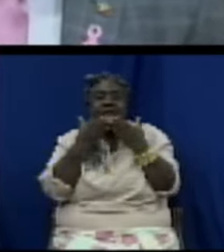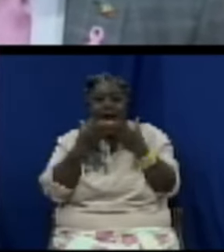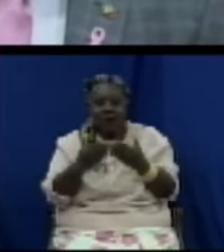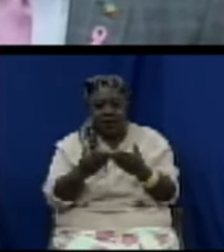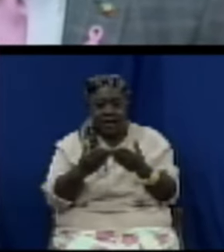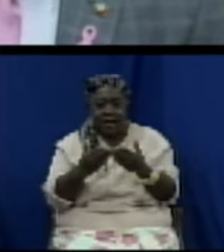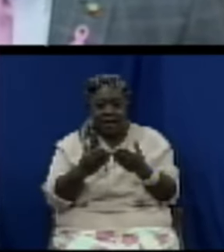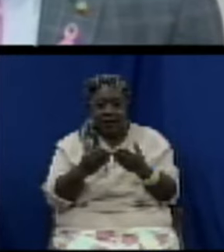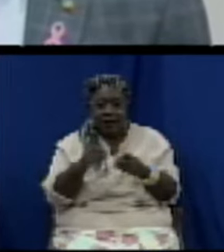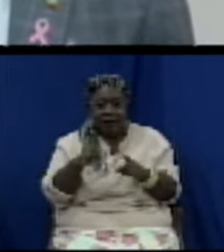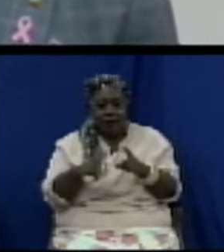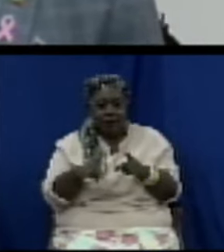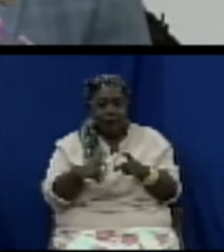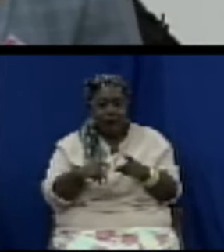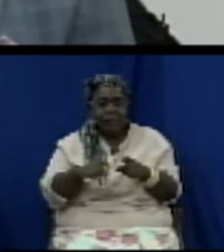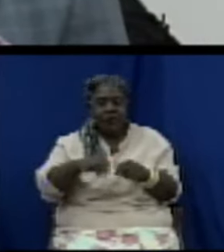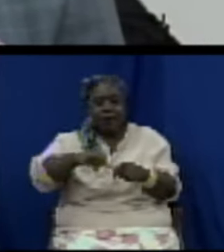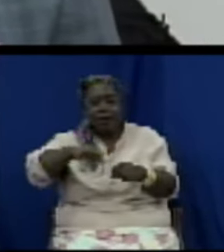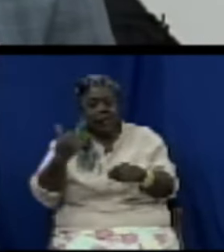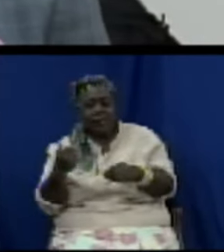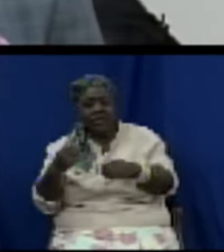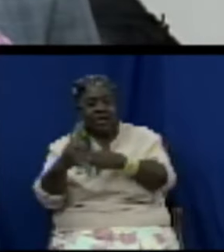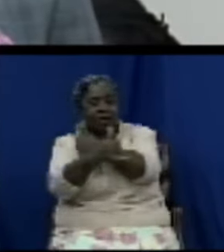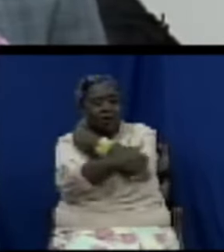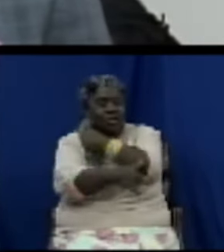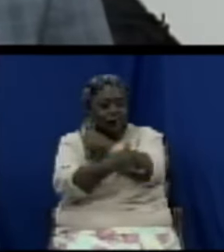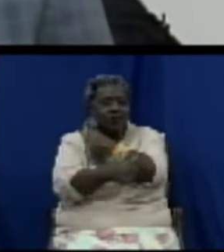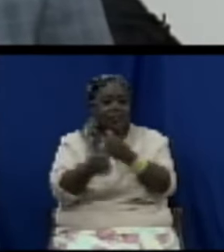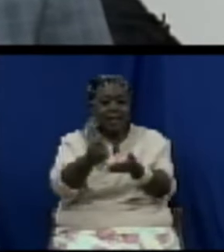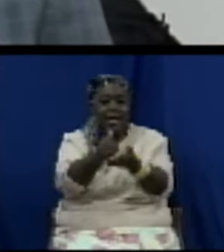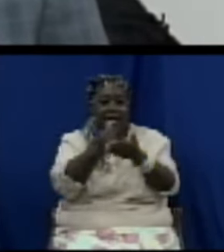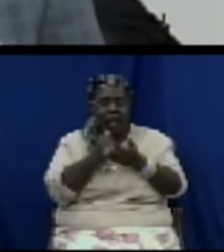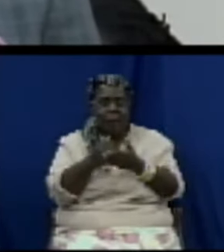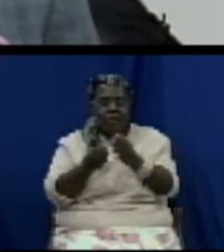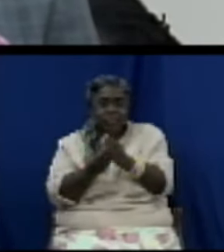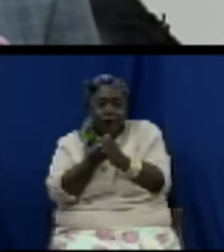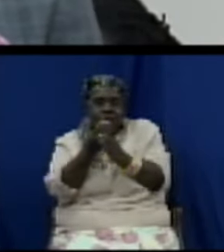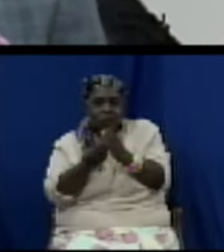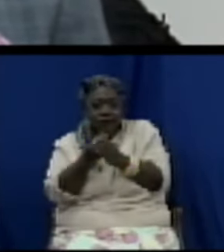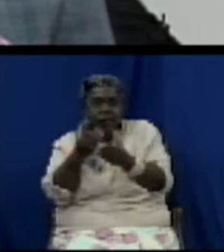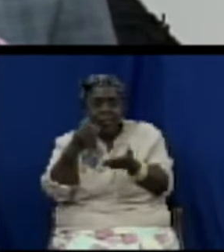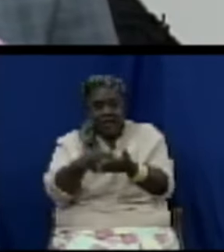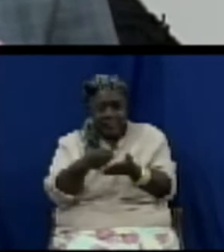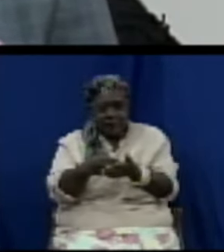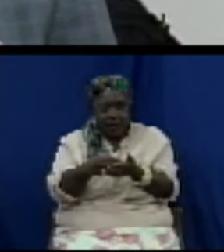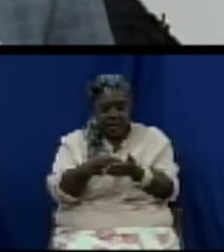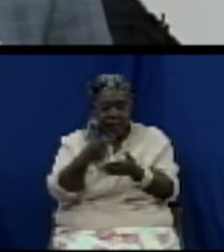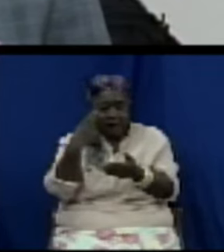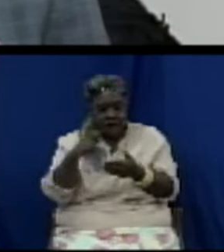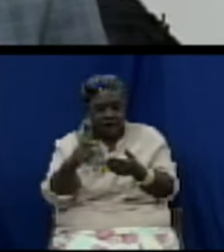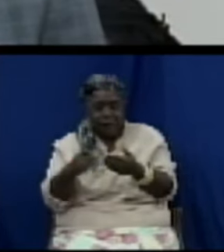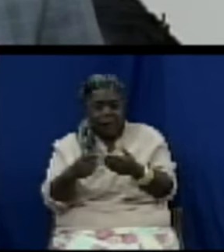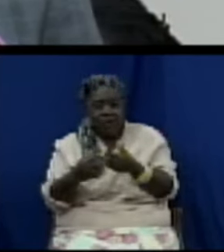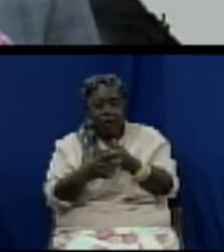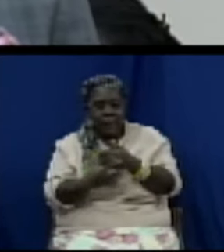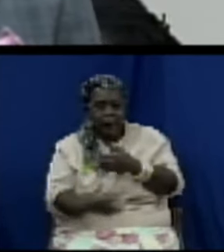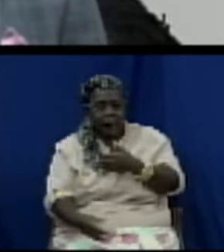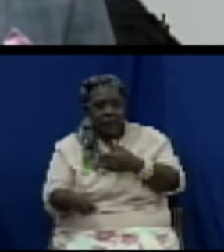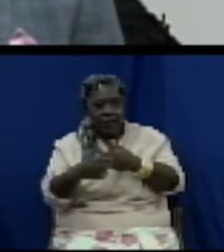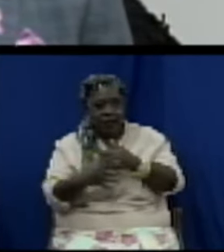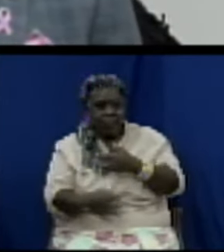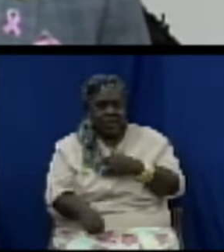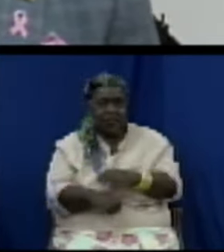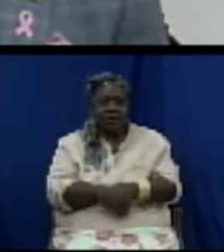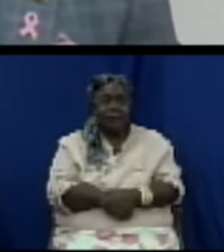contributing, who have contributed as well to make sure that this becomes a reality. And to this end, I will say the